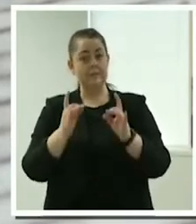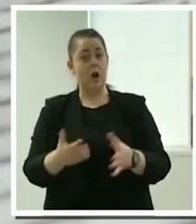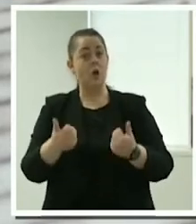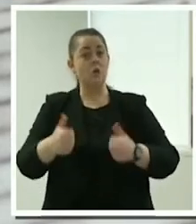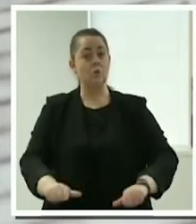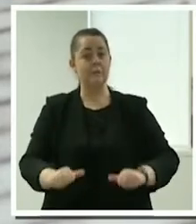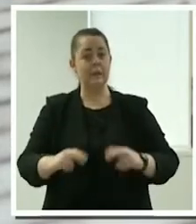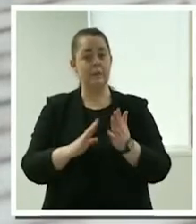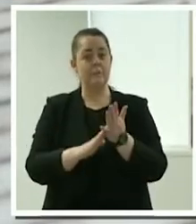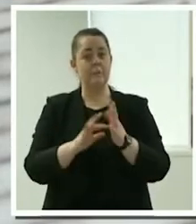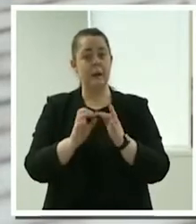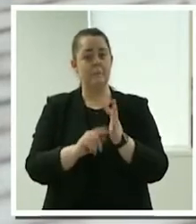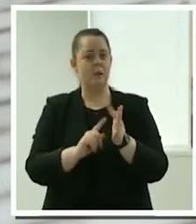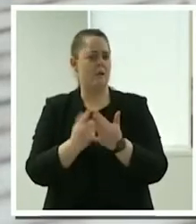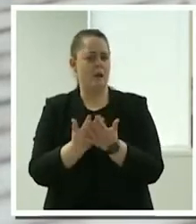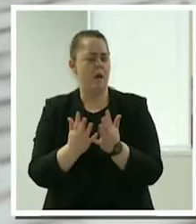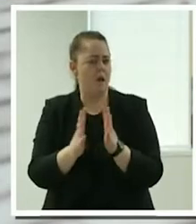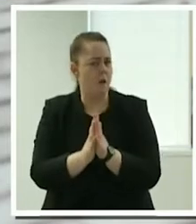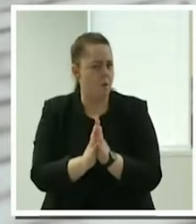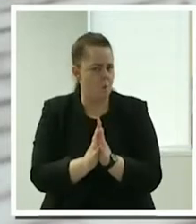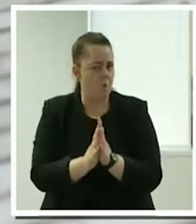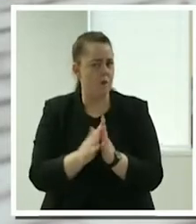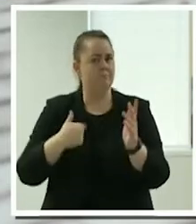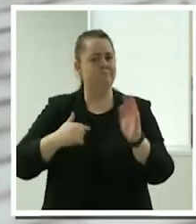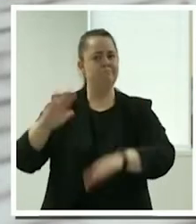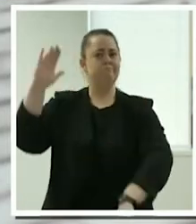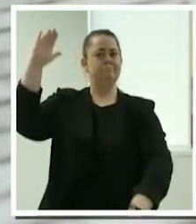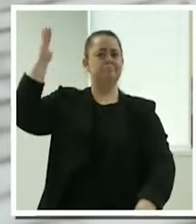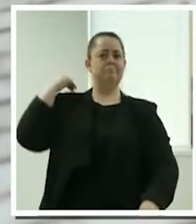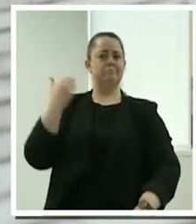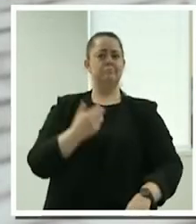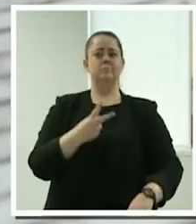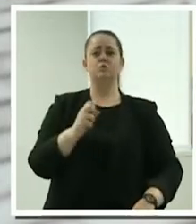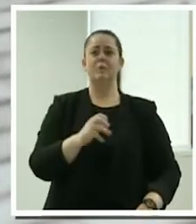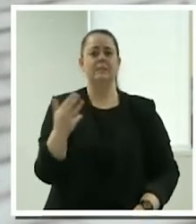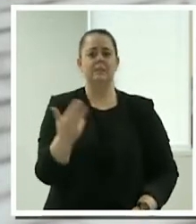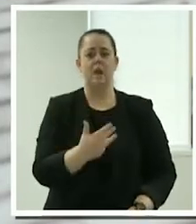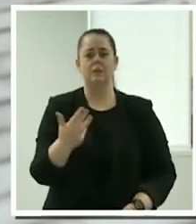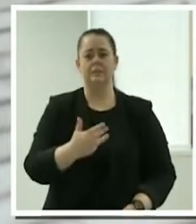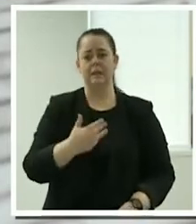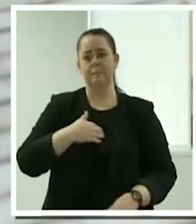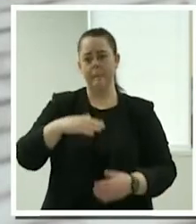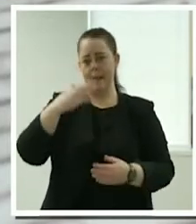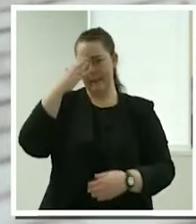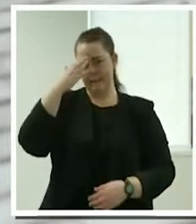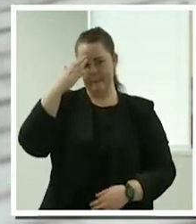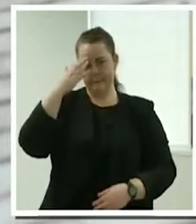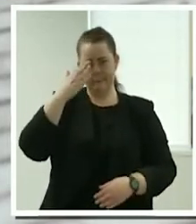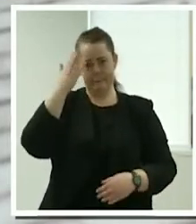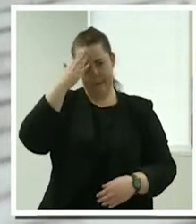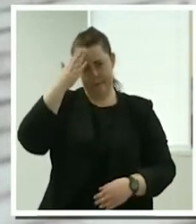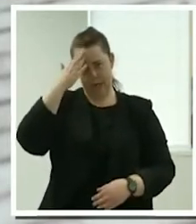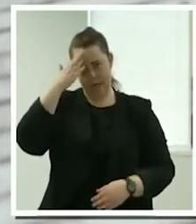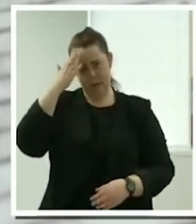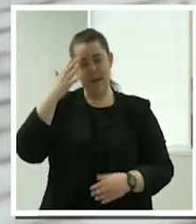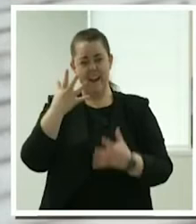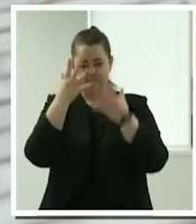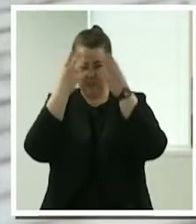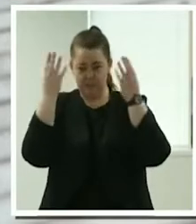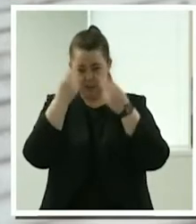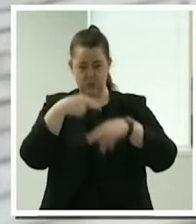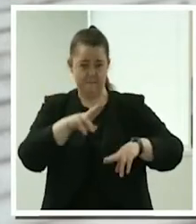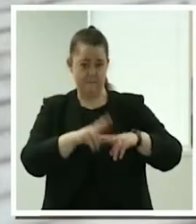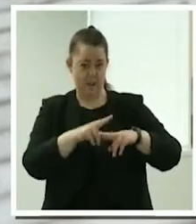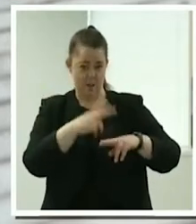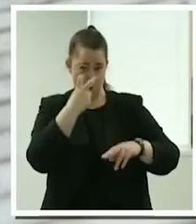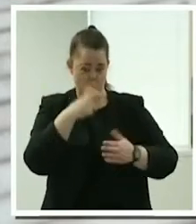2013, my dad was in his early 90s and frail and mum was in her early 80s with dementia and they were living in country New South Wales in a